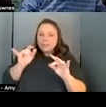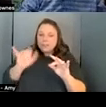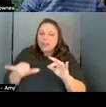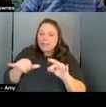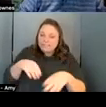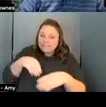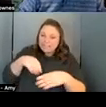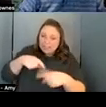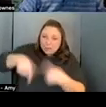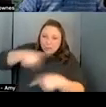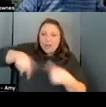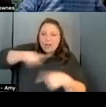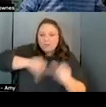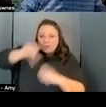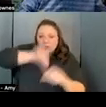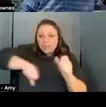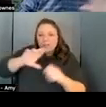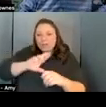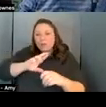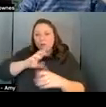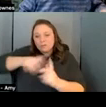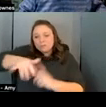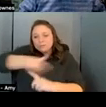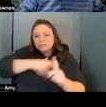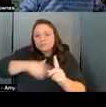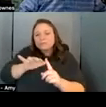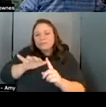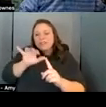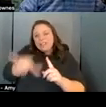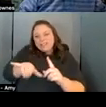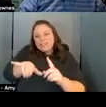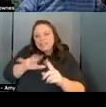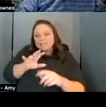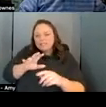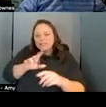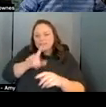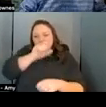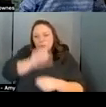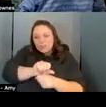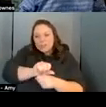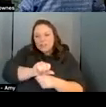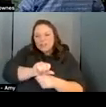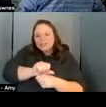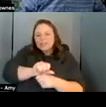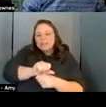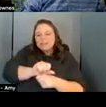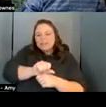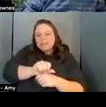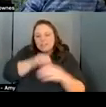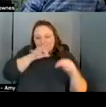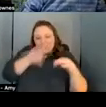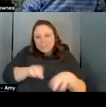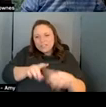and society don't think of that as a formal definition it's not but you get the idea right